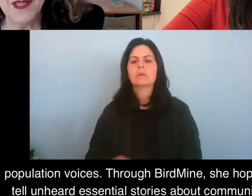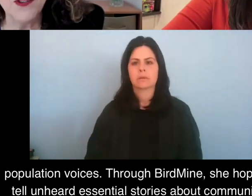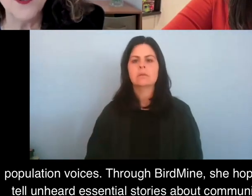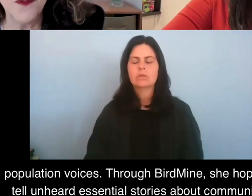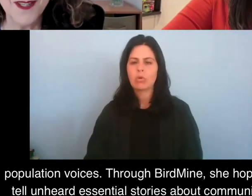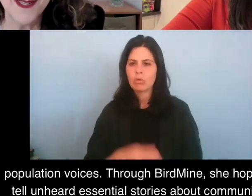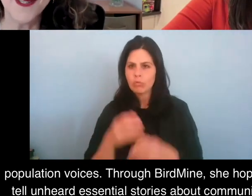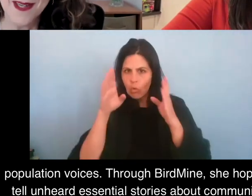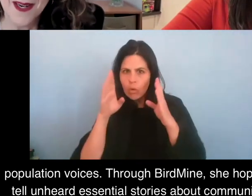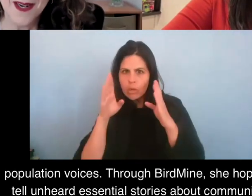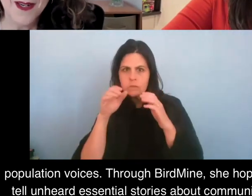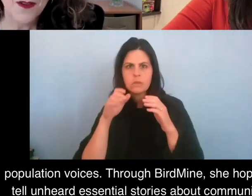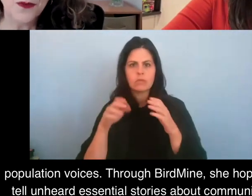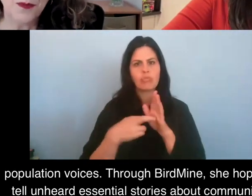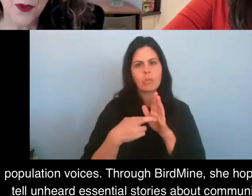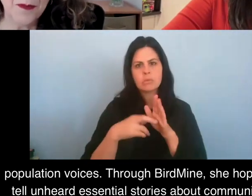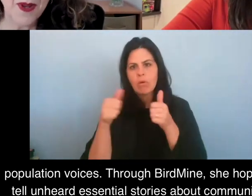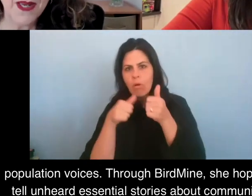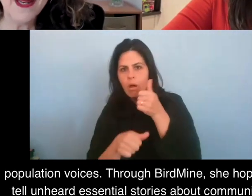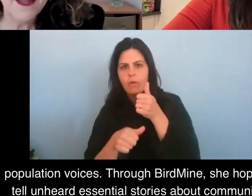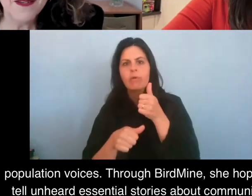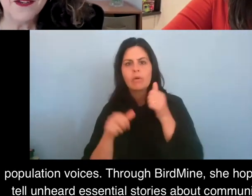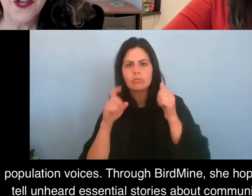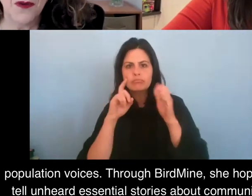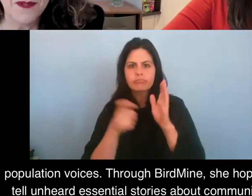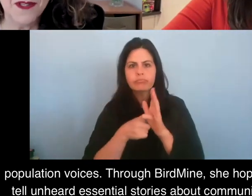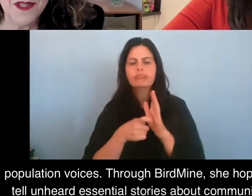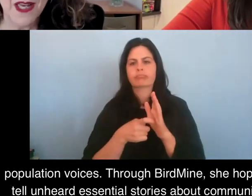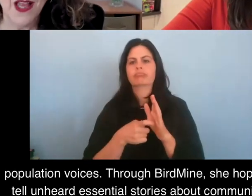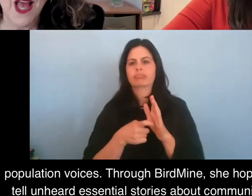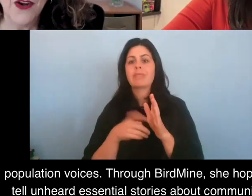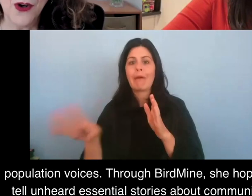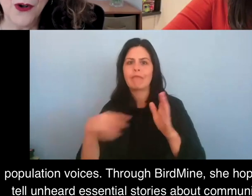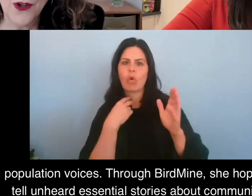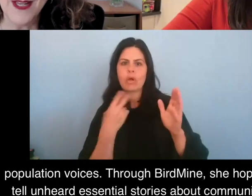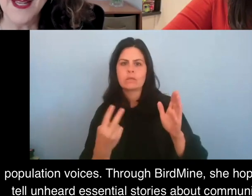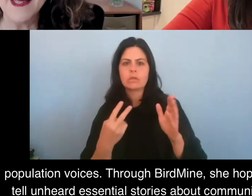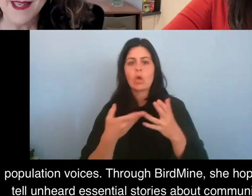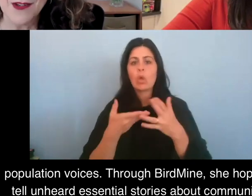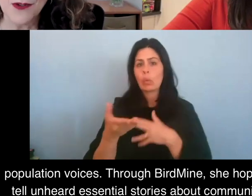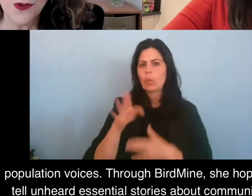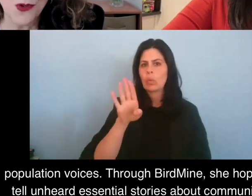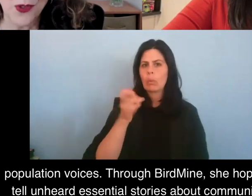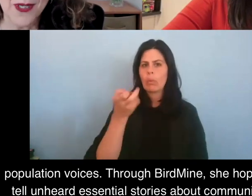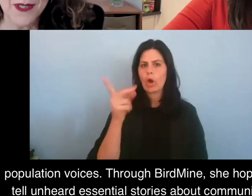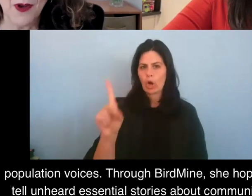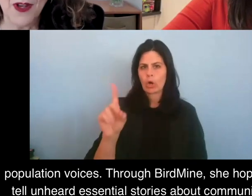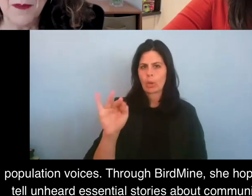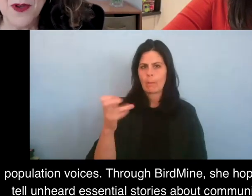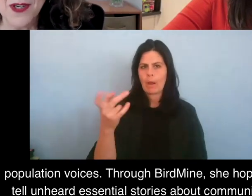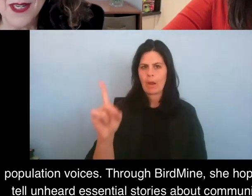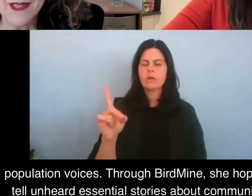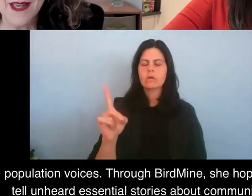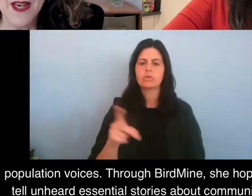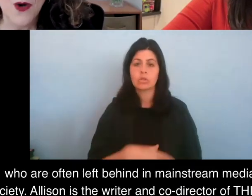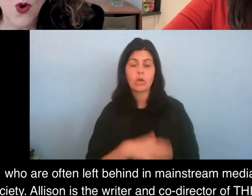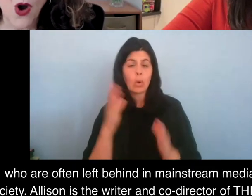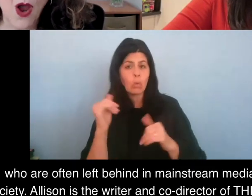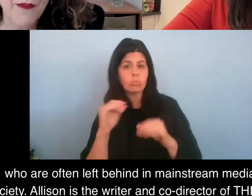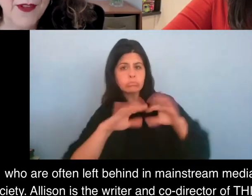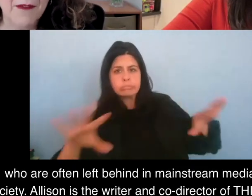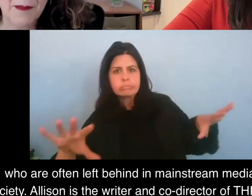populations' voices. Through Birdmine, she hopes to tell unheard essential stories about communities